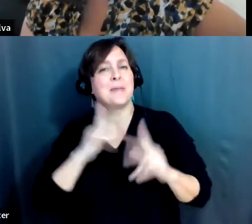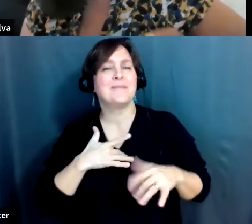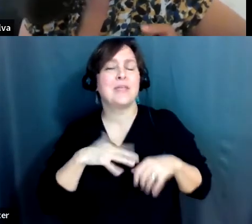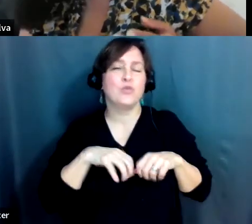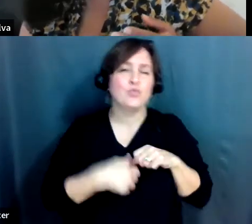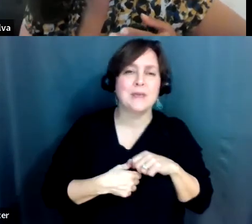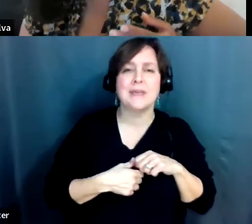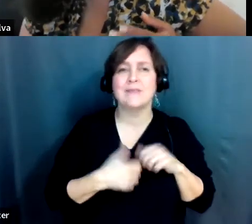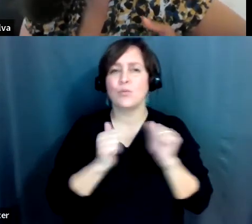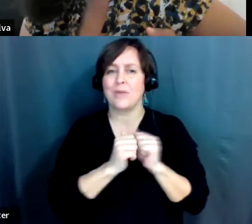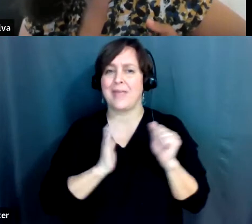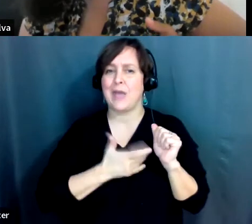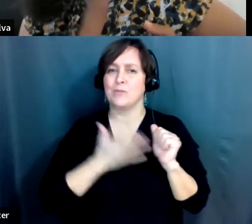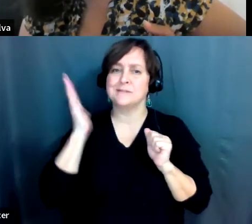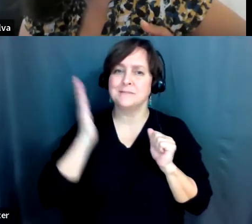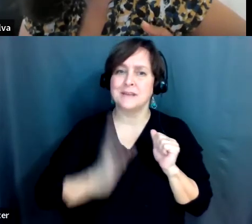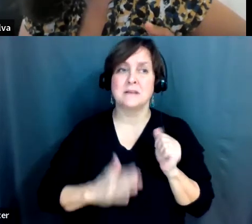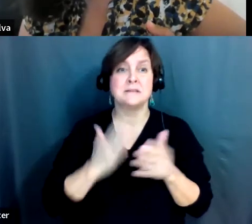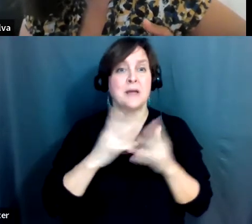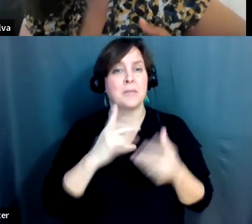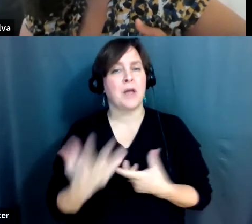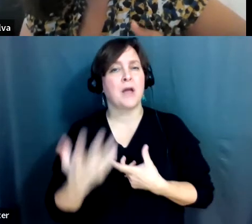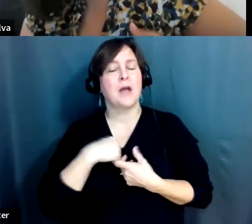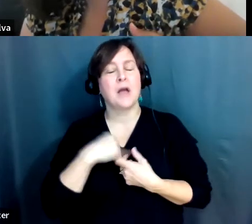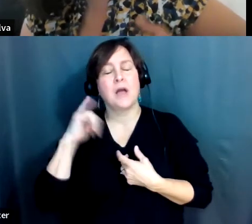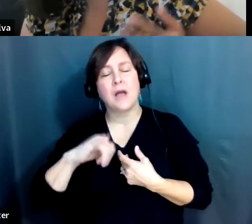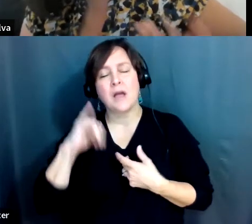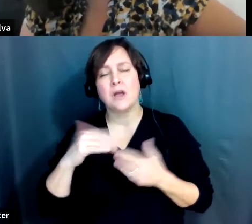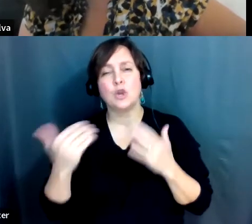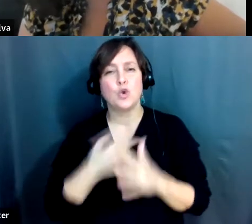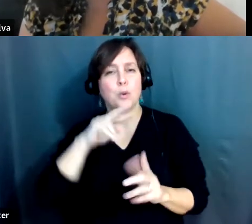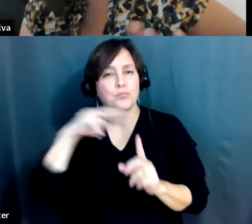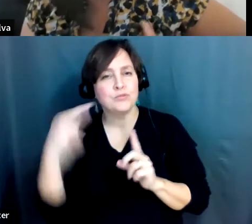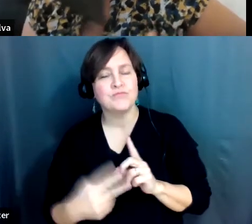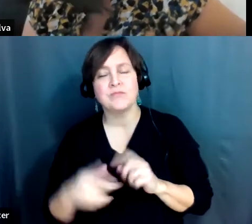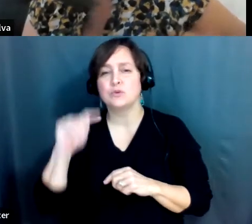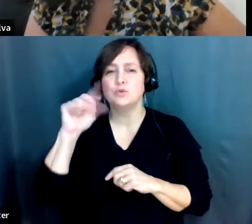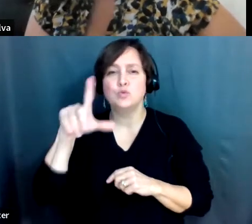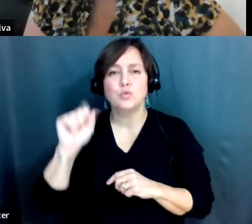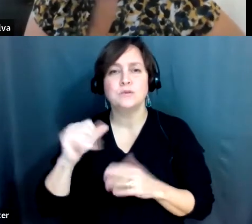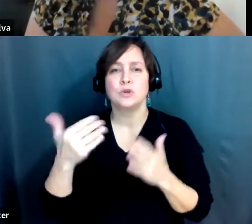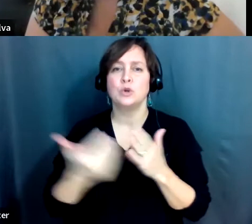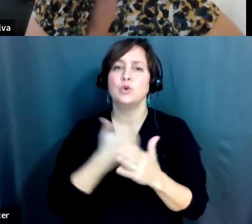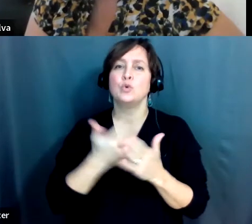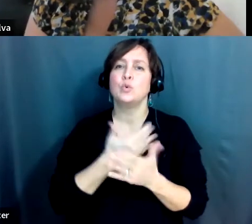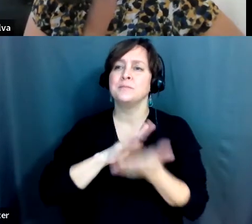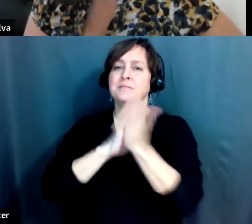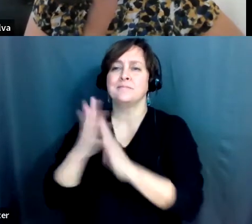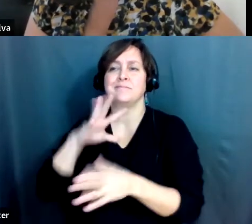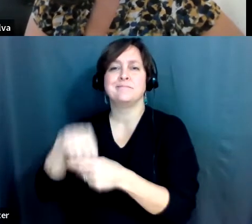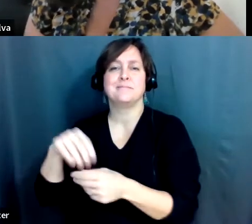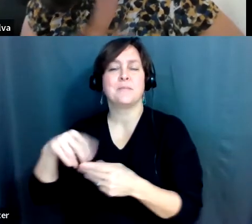some have said that they've gained tools and perspectives that help them become more inclusive within their own parks and groups.